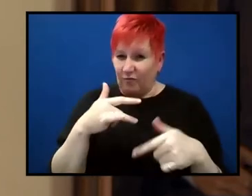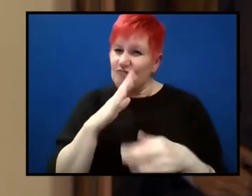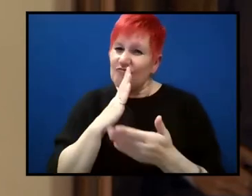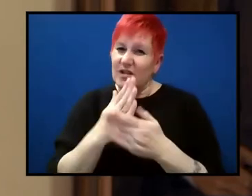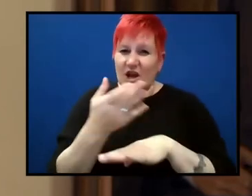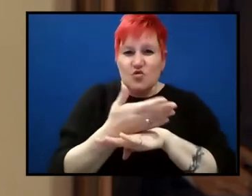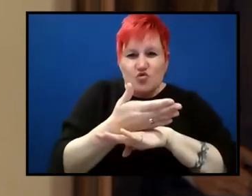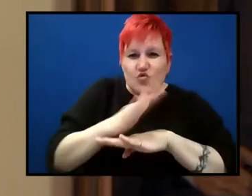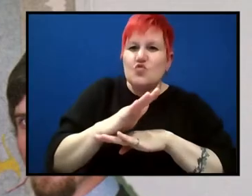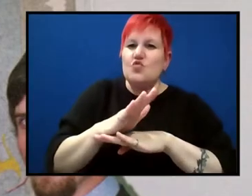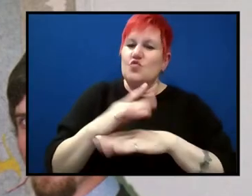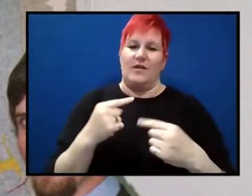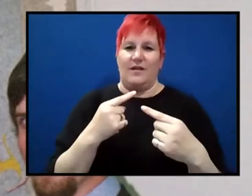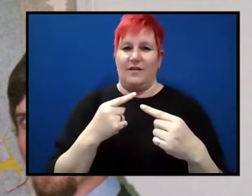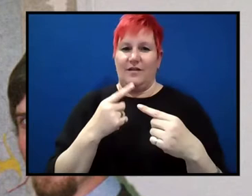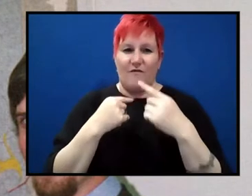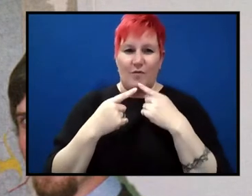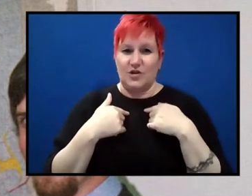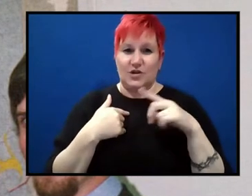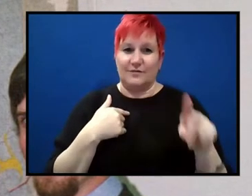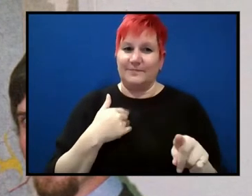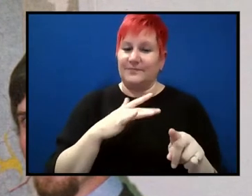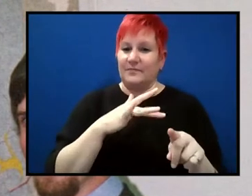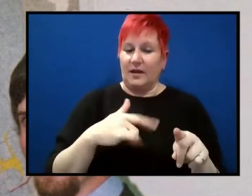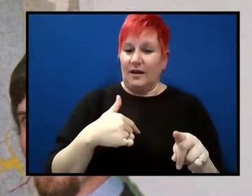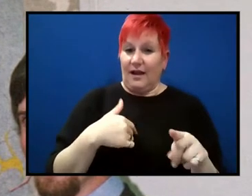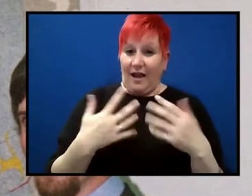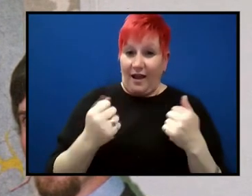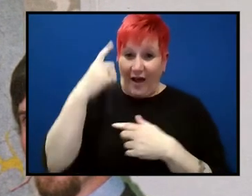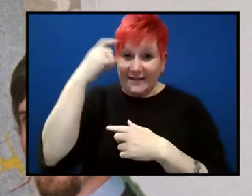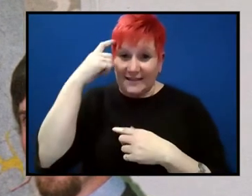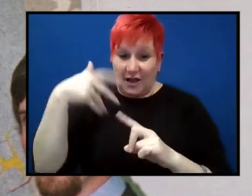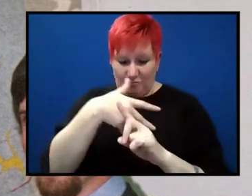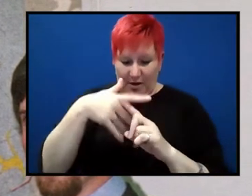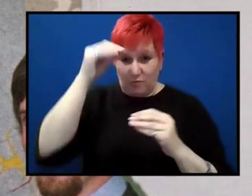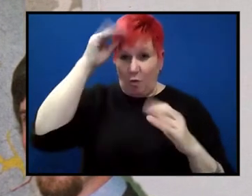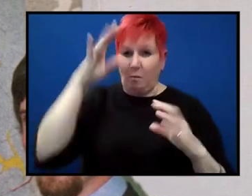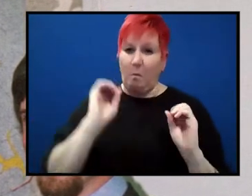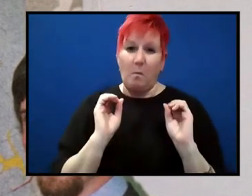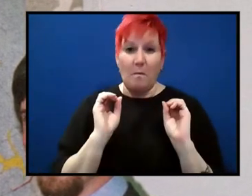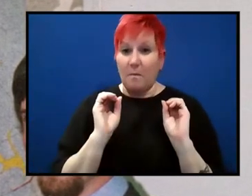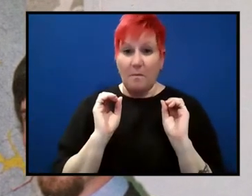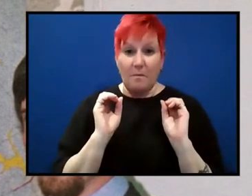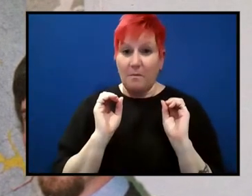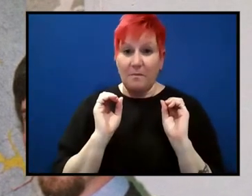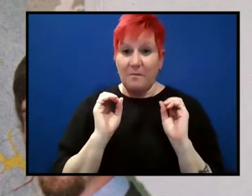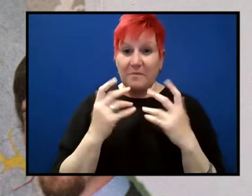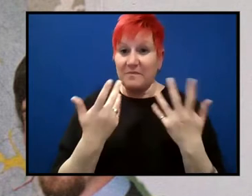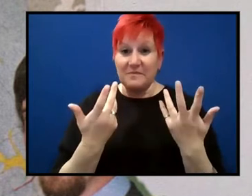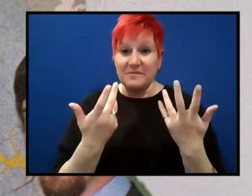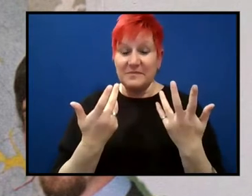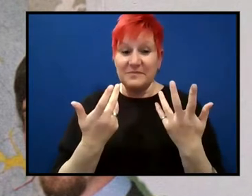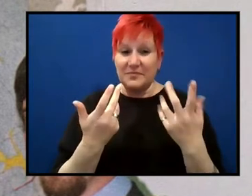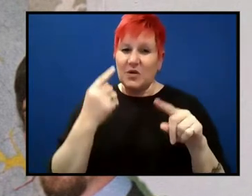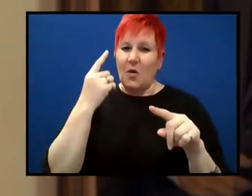come in with any, um, preconceived ideas or any real background knowledge. So, um, I think in